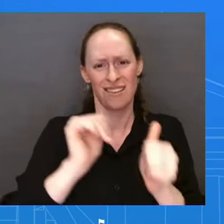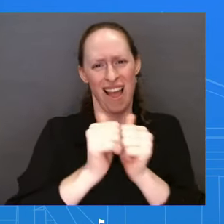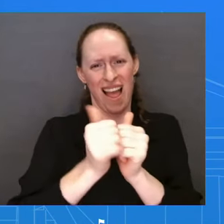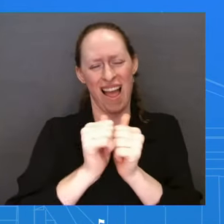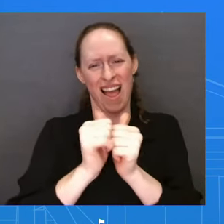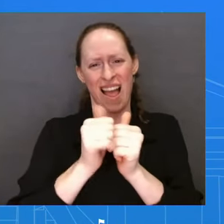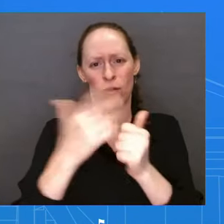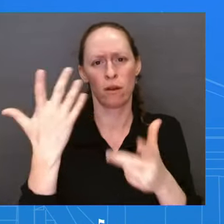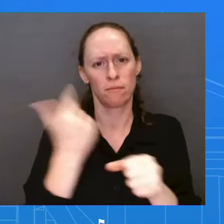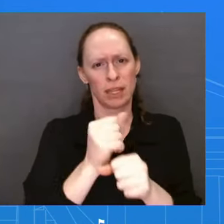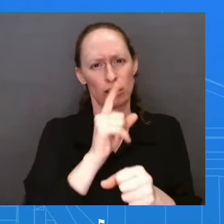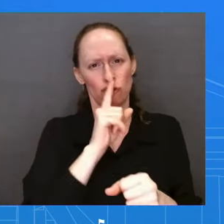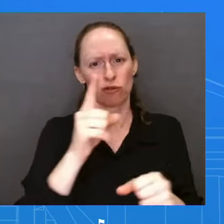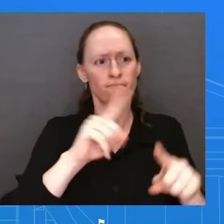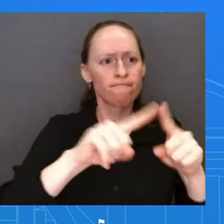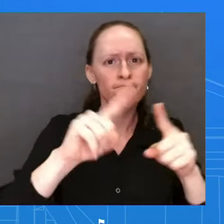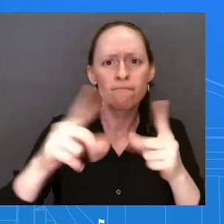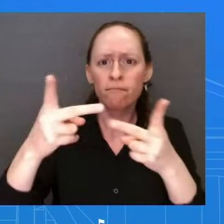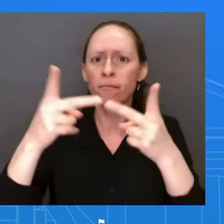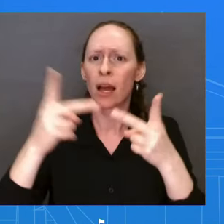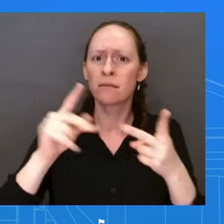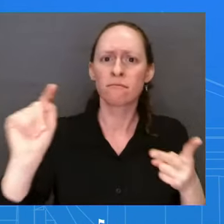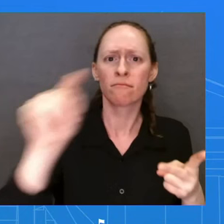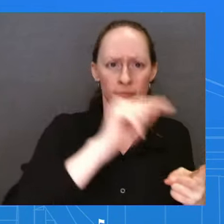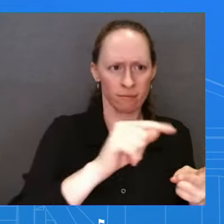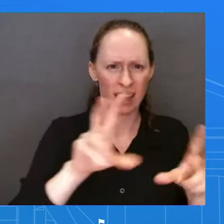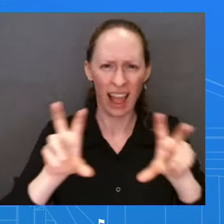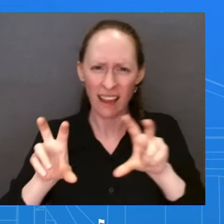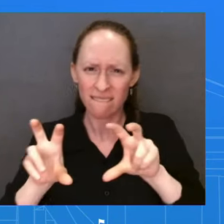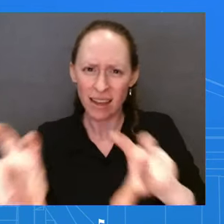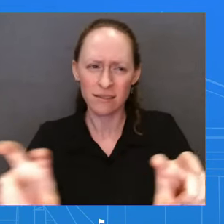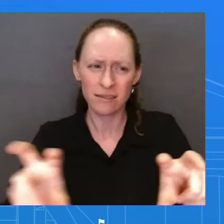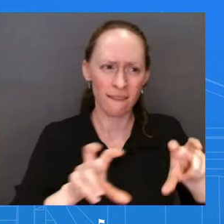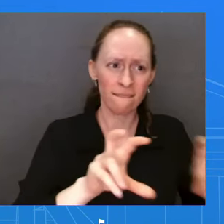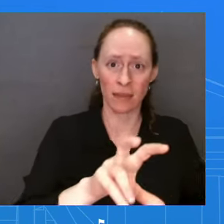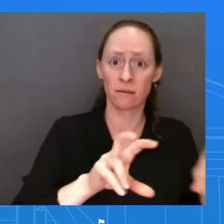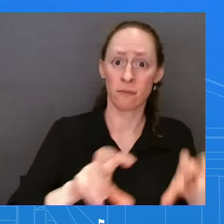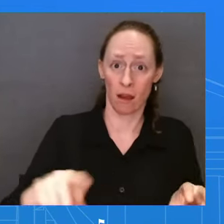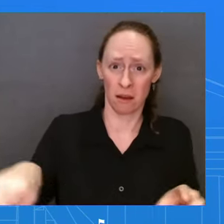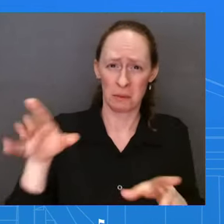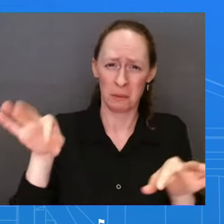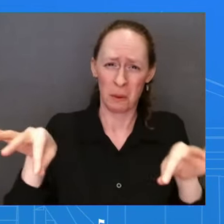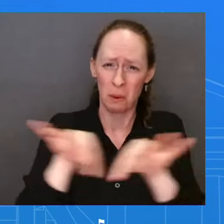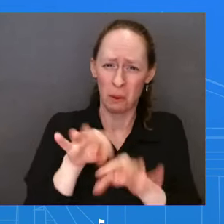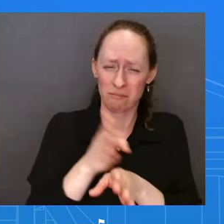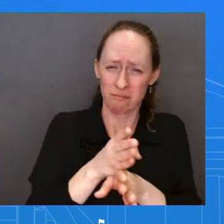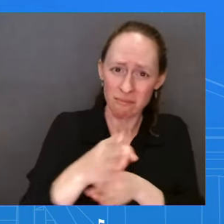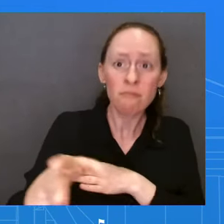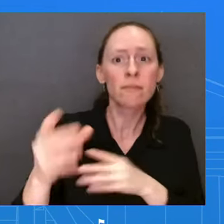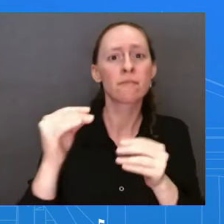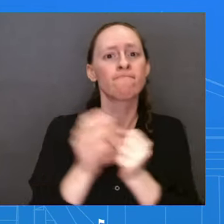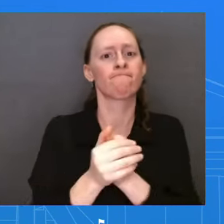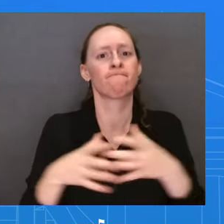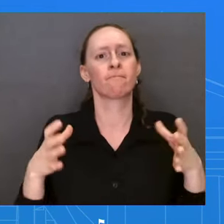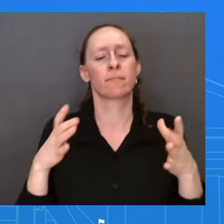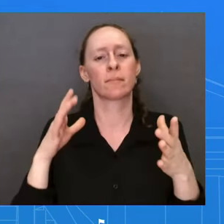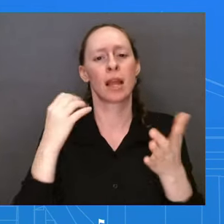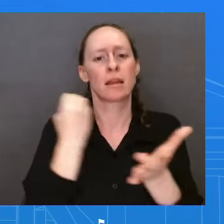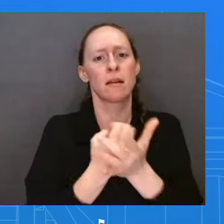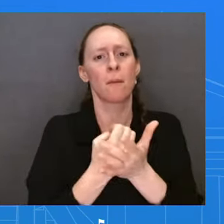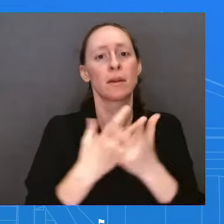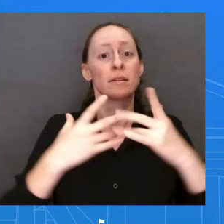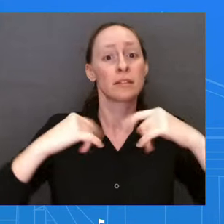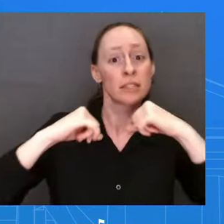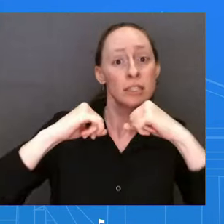to our economic and national security, focusing on infrastructure, clean energy, and semiconductors, and